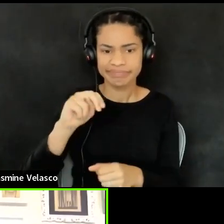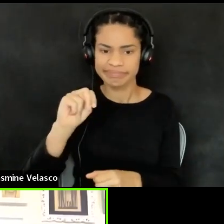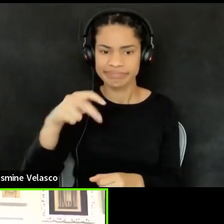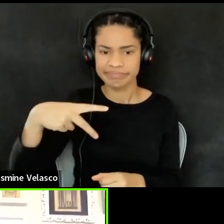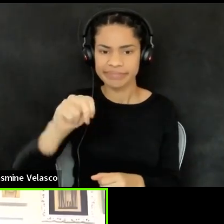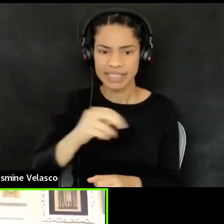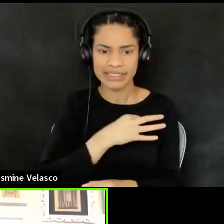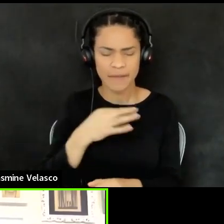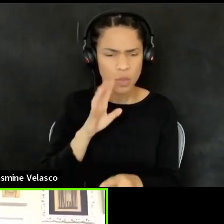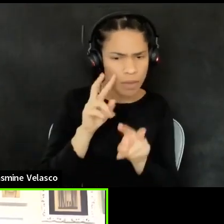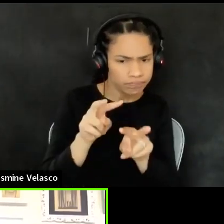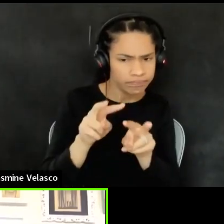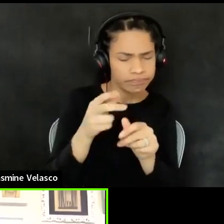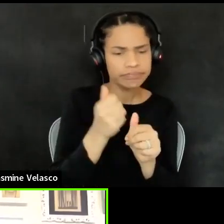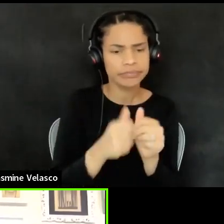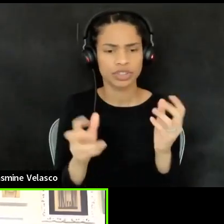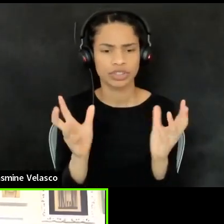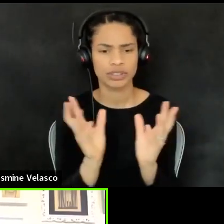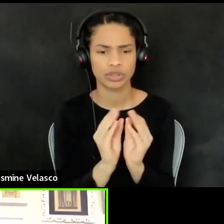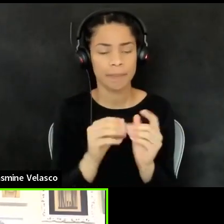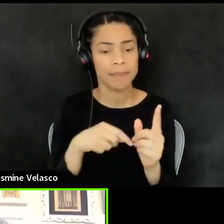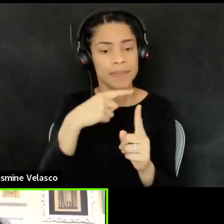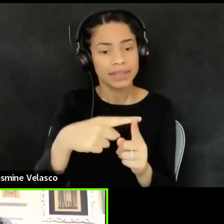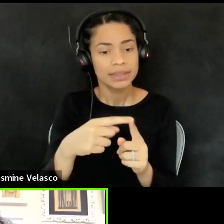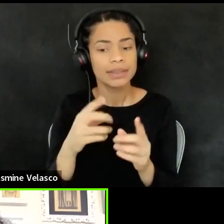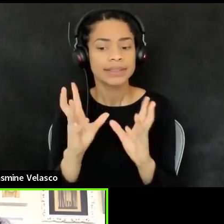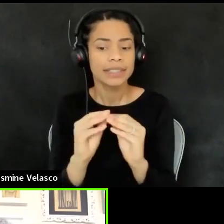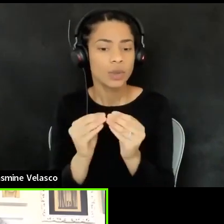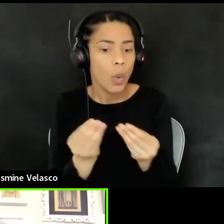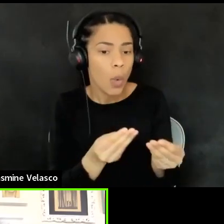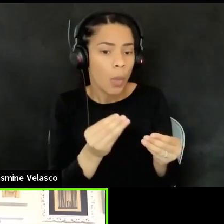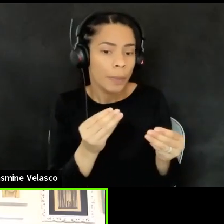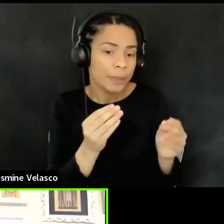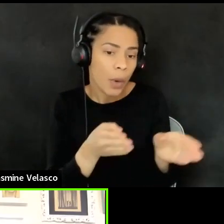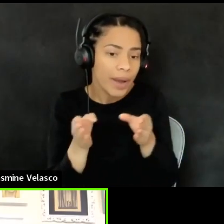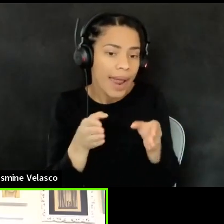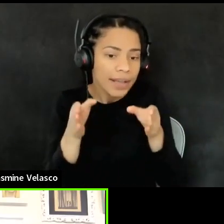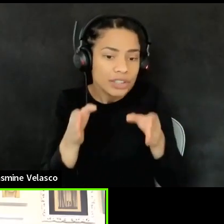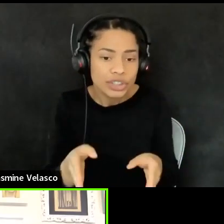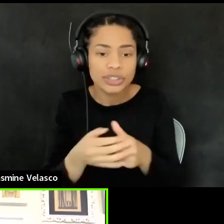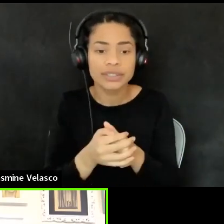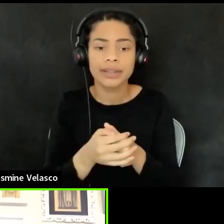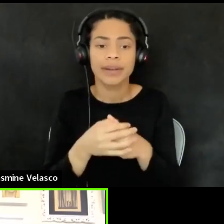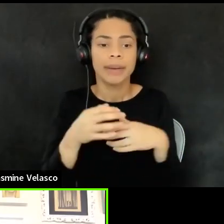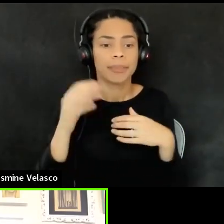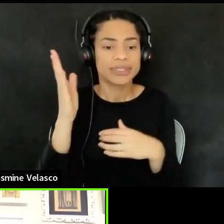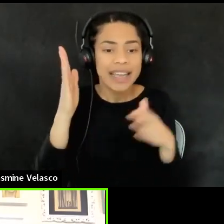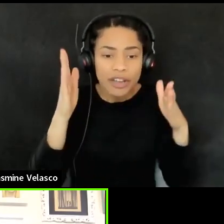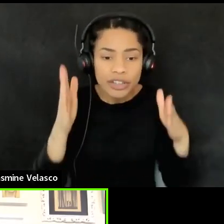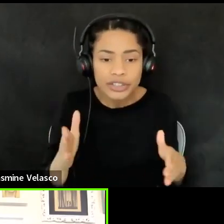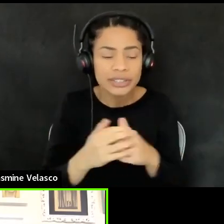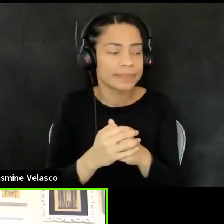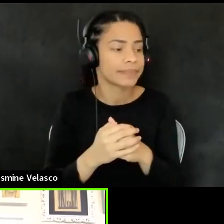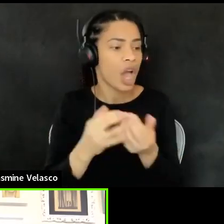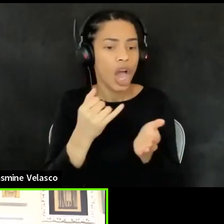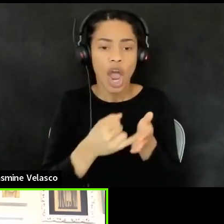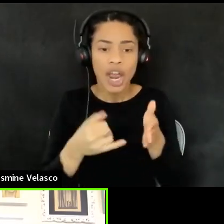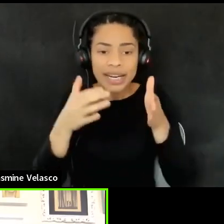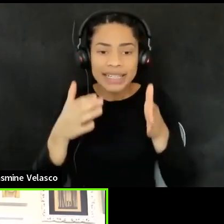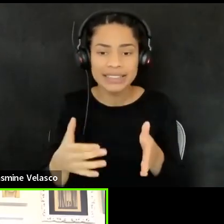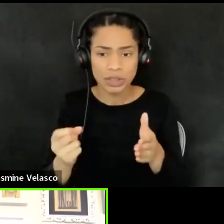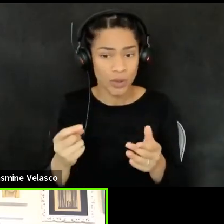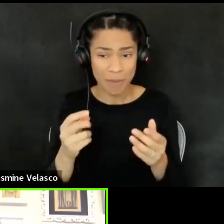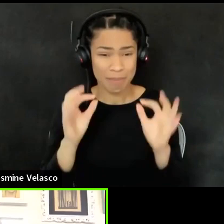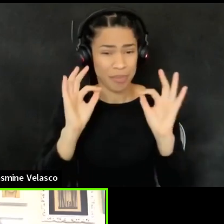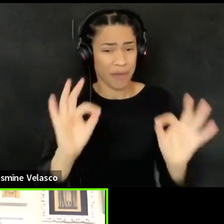each session, as well as session organizers and presenters or artists who are presenting work. So the chat is a pretty